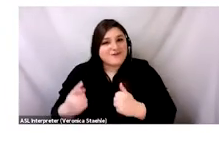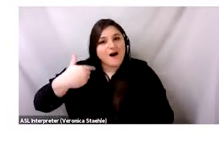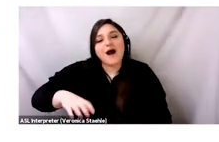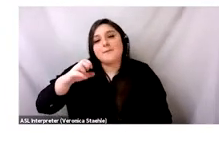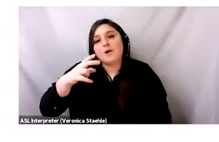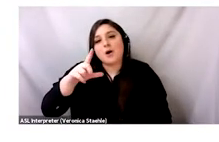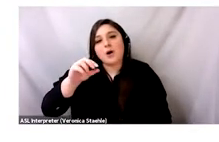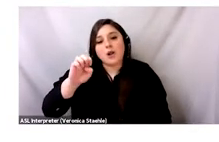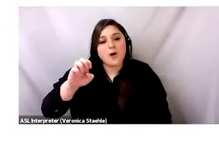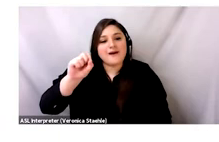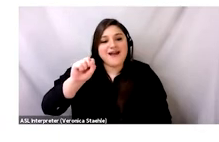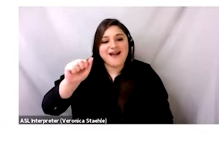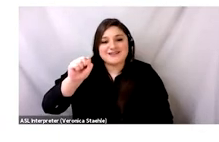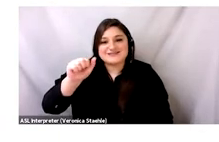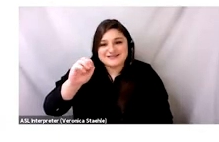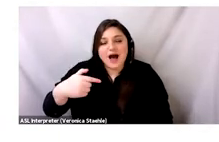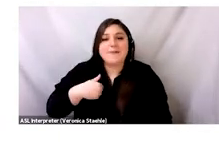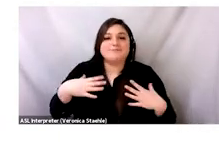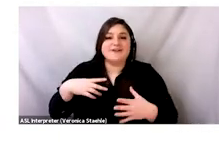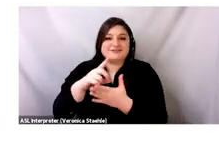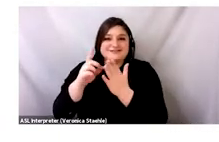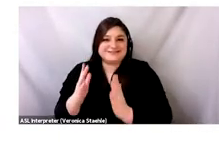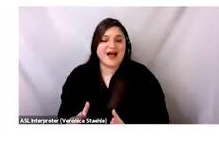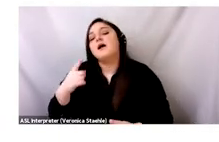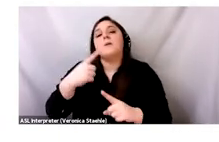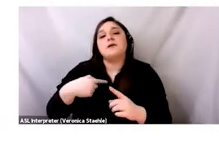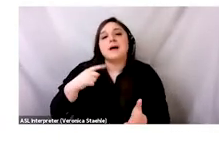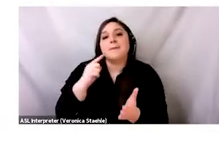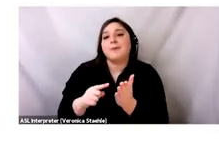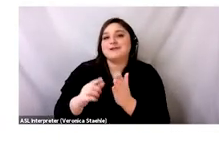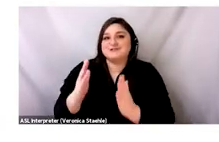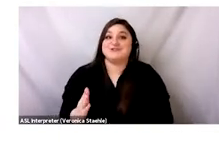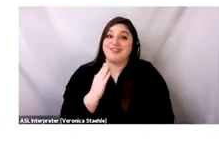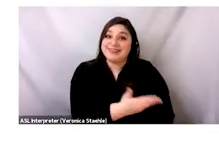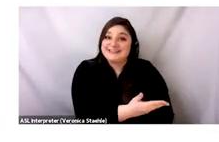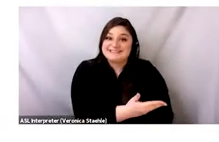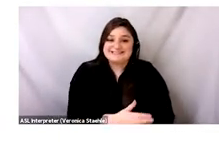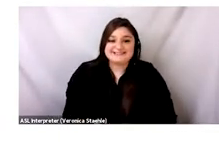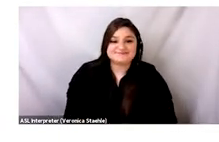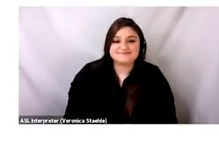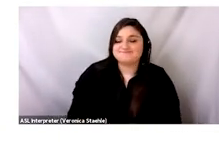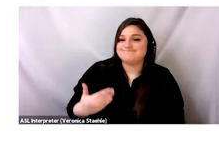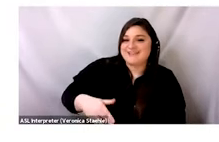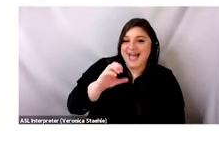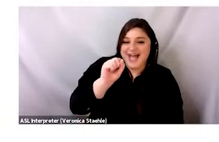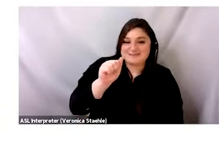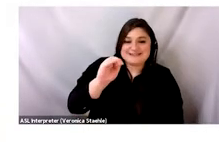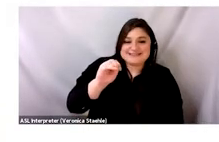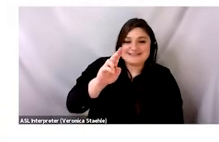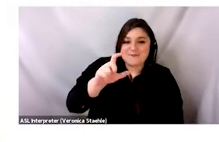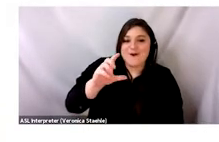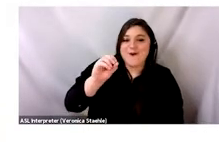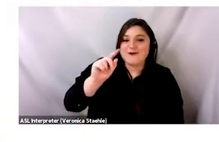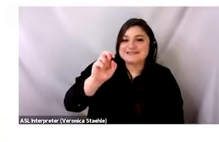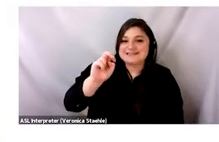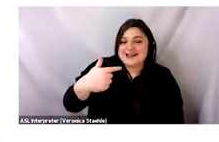I'll just say hi, everyone. My name is Chloe Assam. I'm a women's wear designer, and I'm a researcher. And this